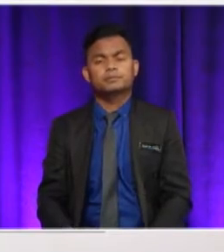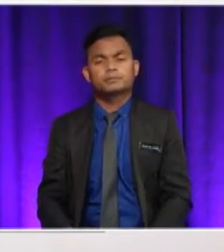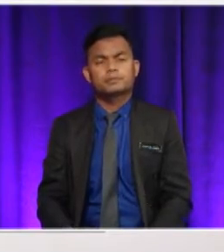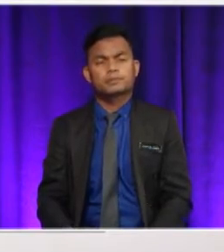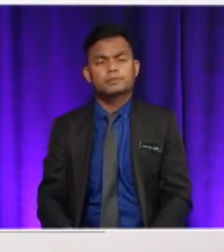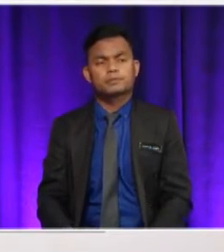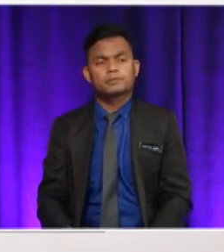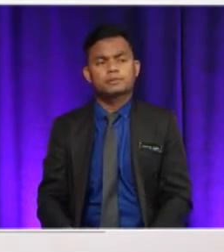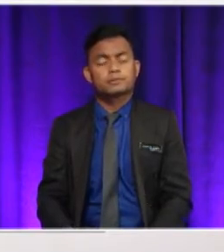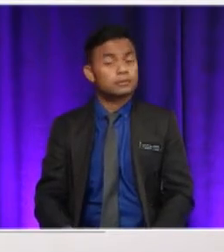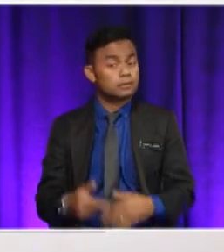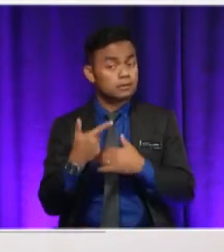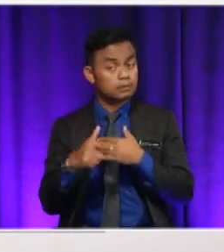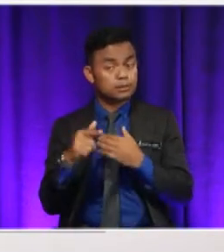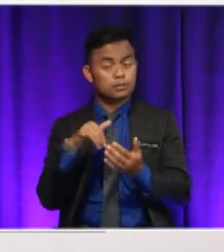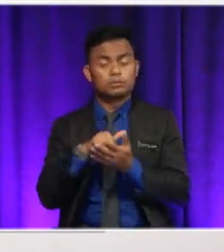and then the next one.